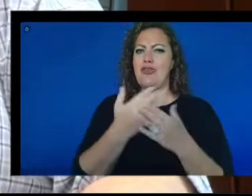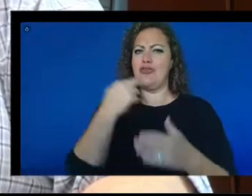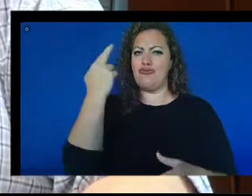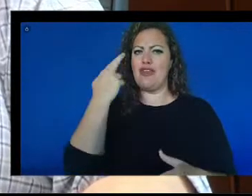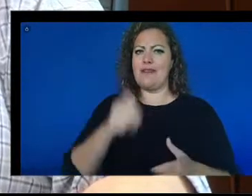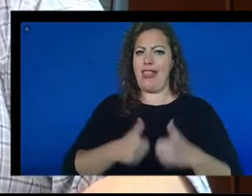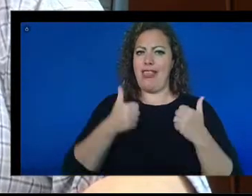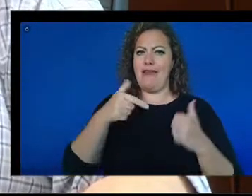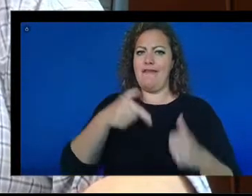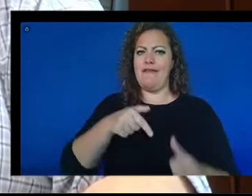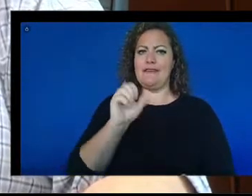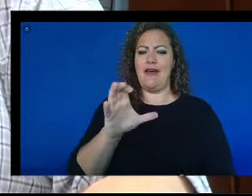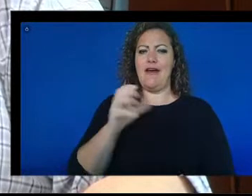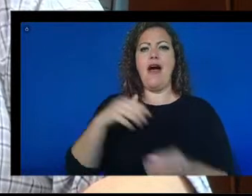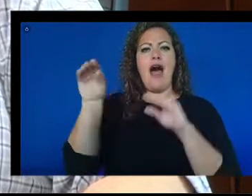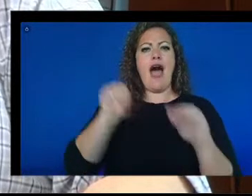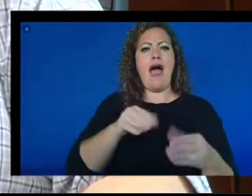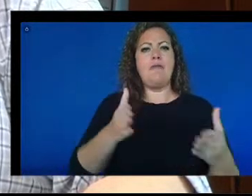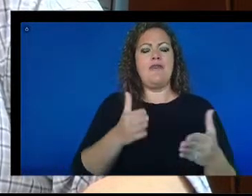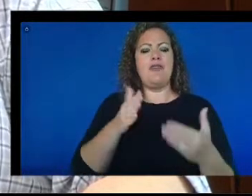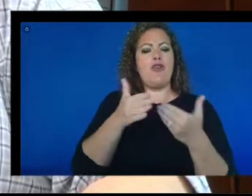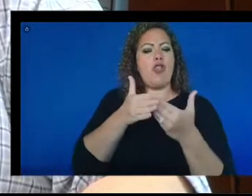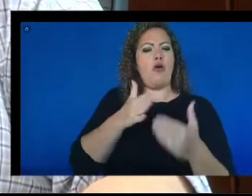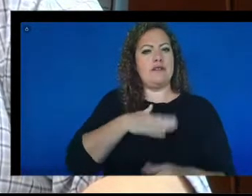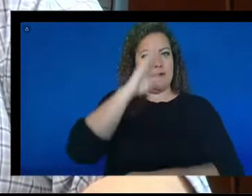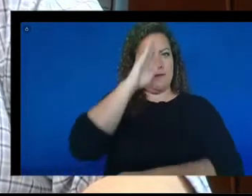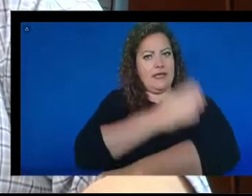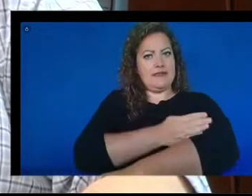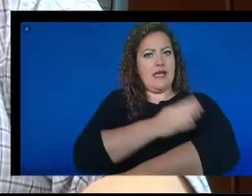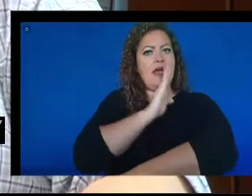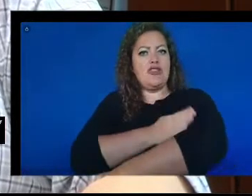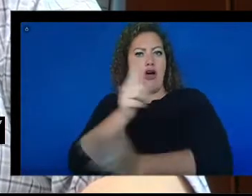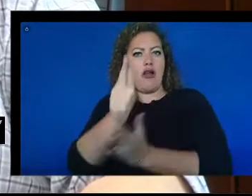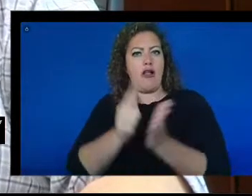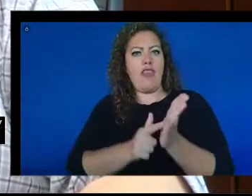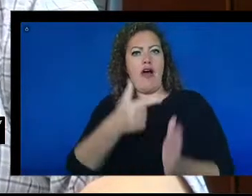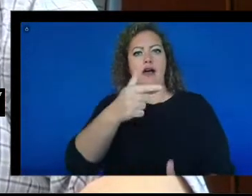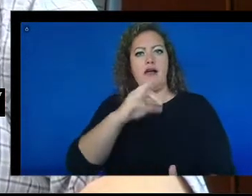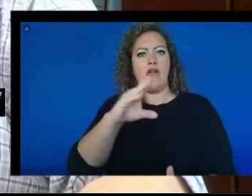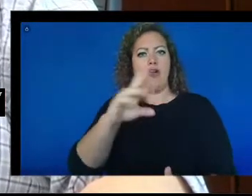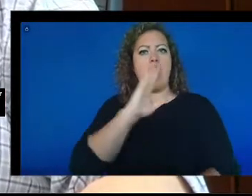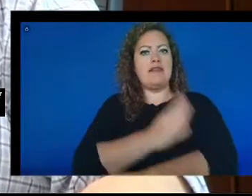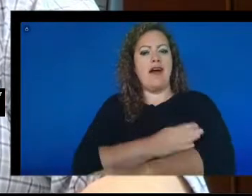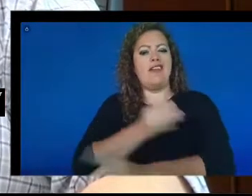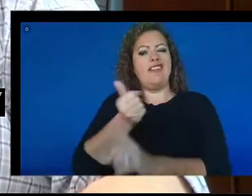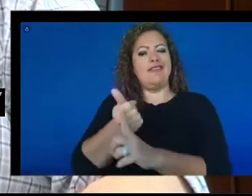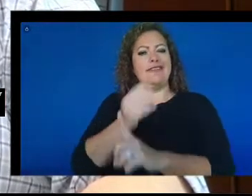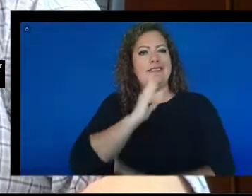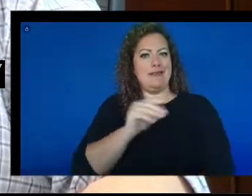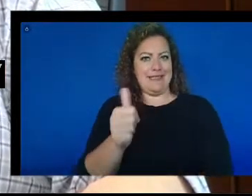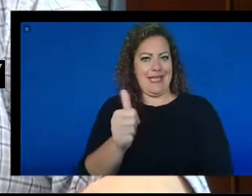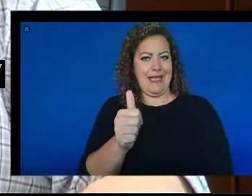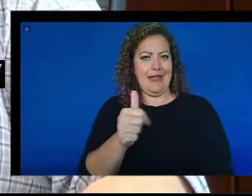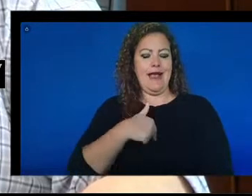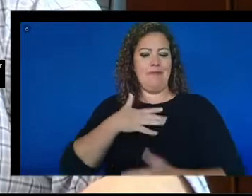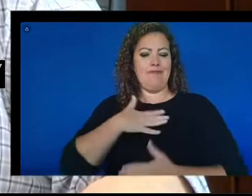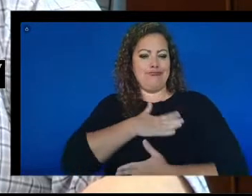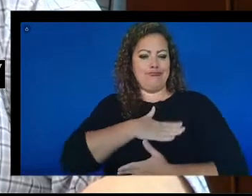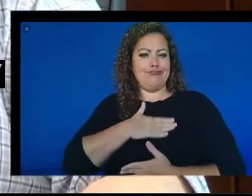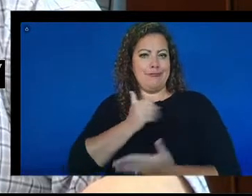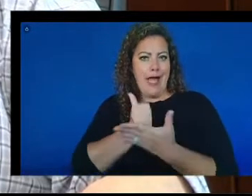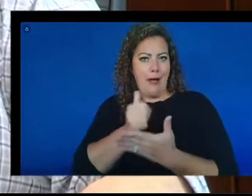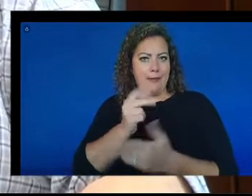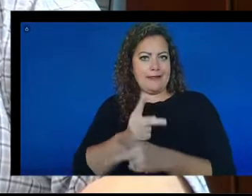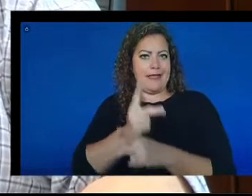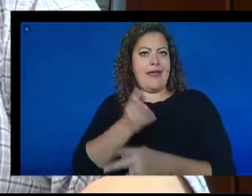moved here to be close to my son, daughter-in-law, granddaughter, who is now 10. I have the pleasure of helping to take